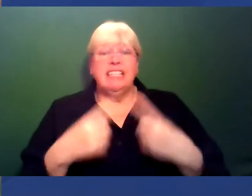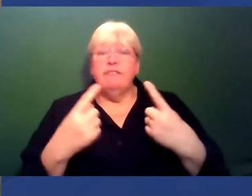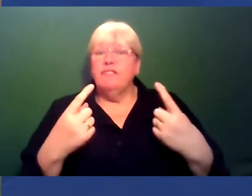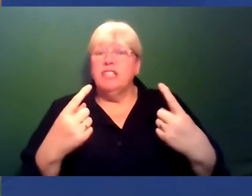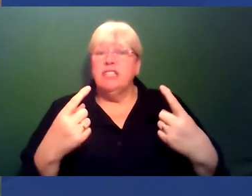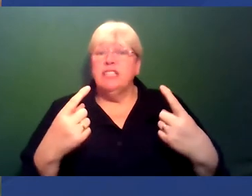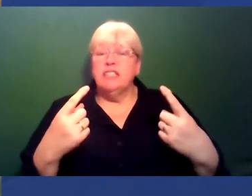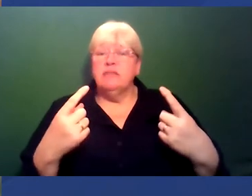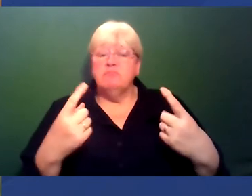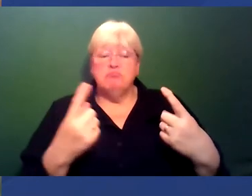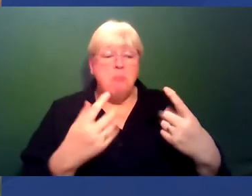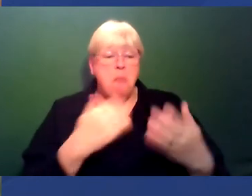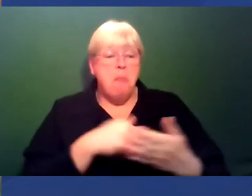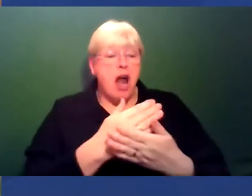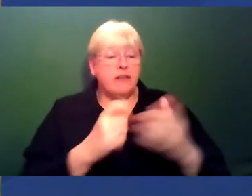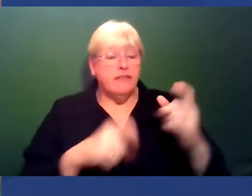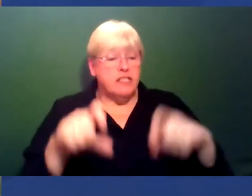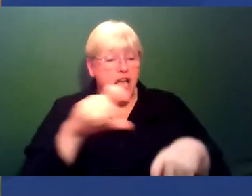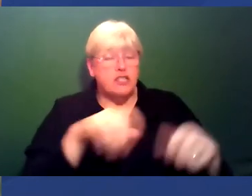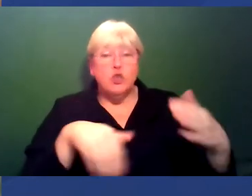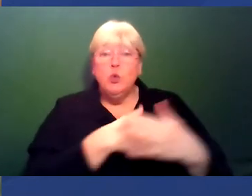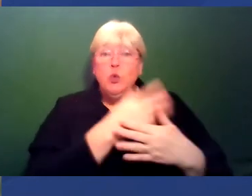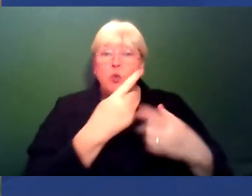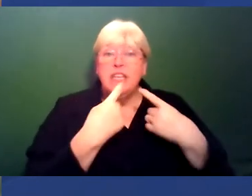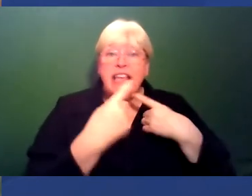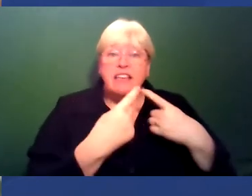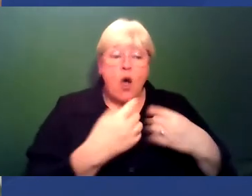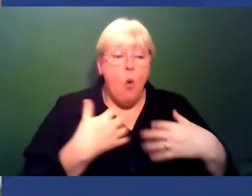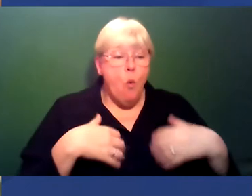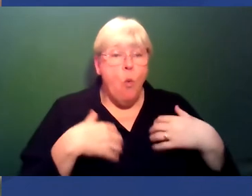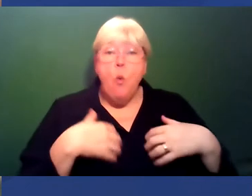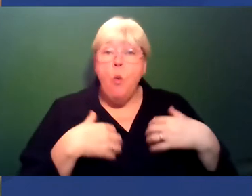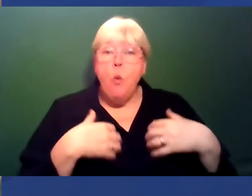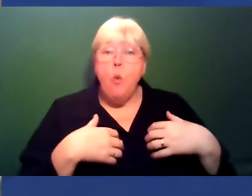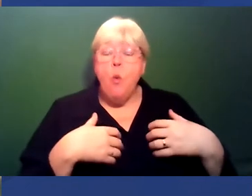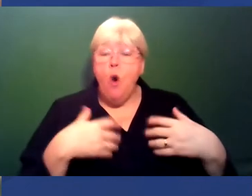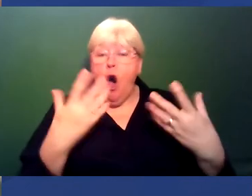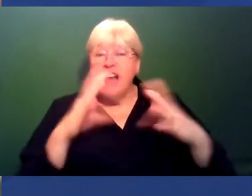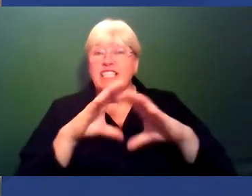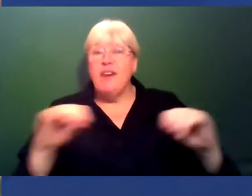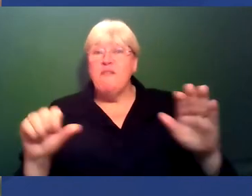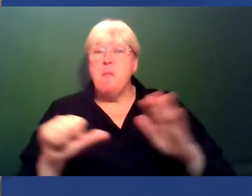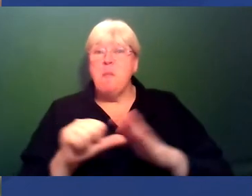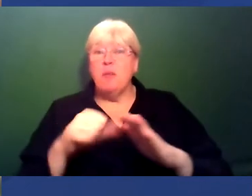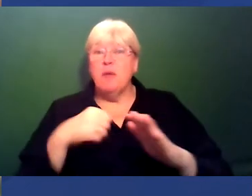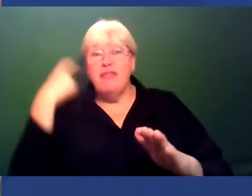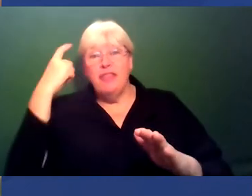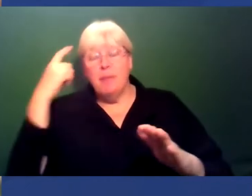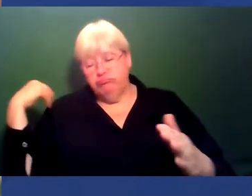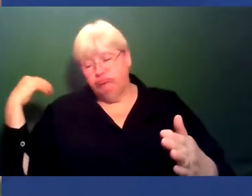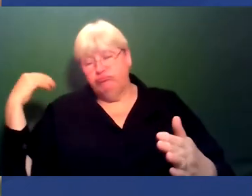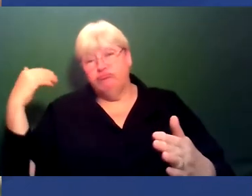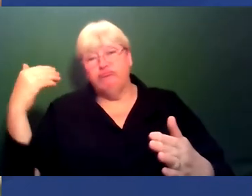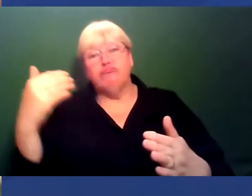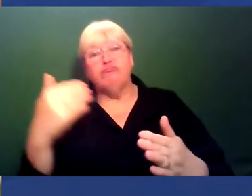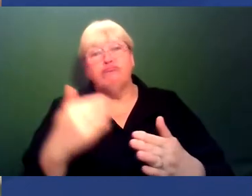you're working on, where you're going to see a new piece of data, or you're going to suddenly solve a problem that you've been thinking about for a long time, you know,